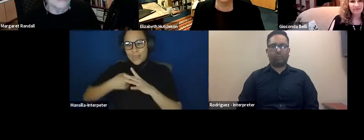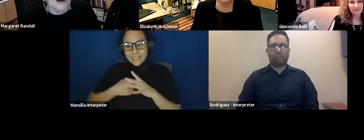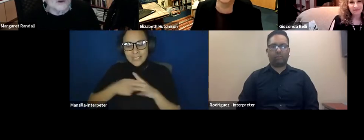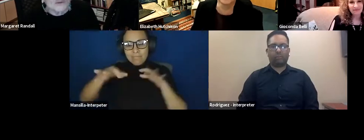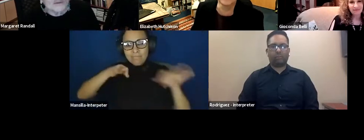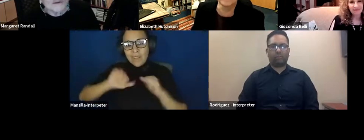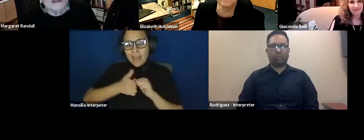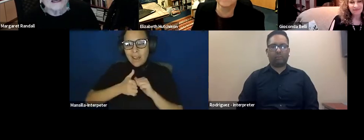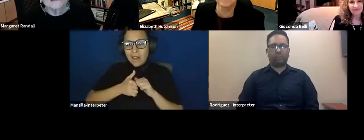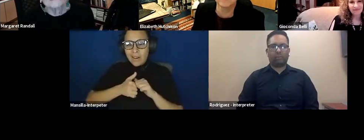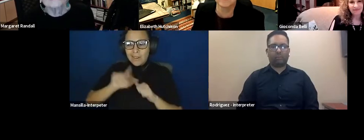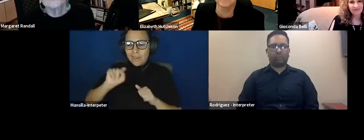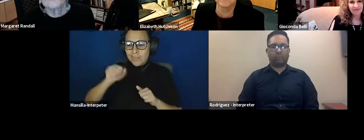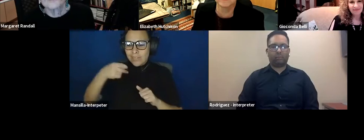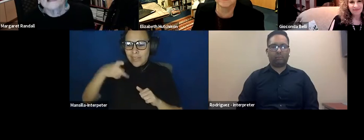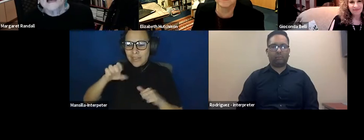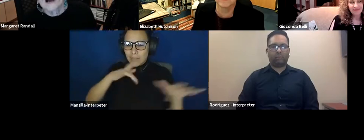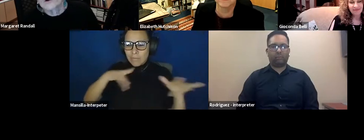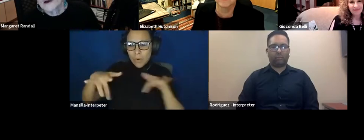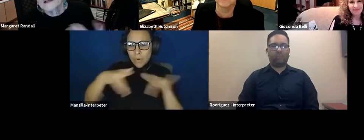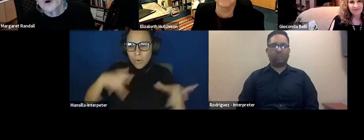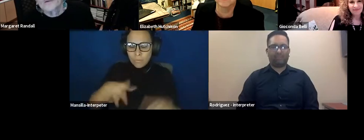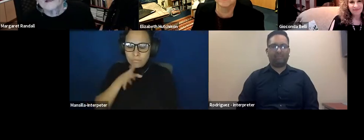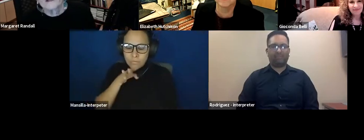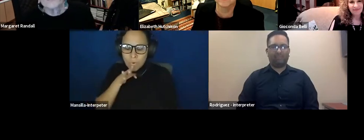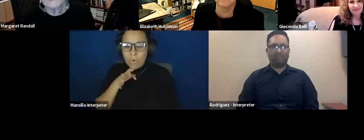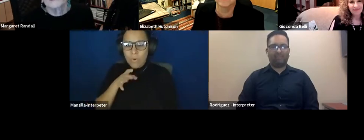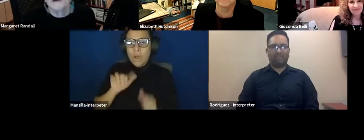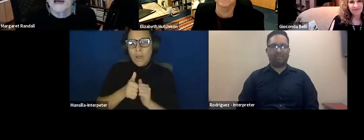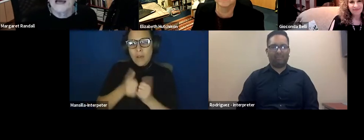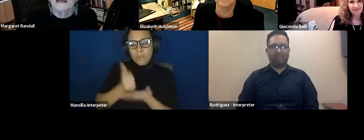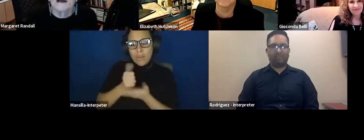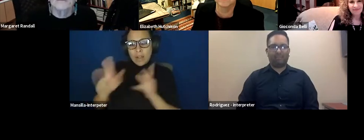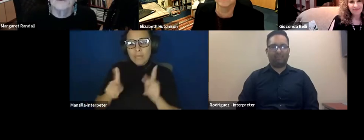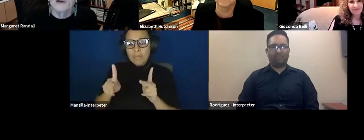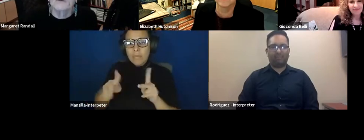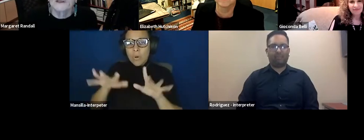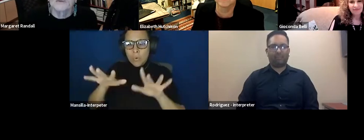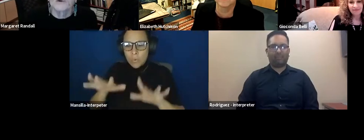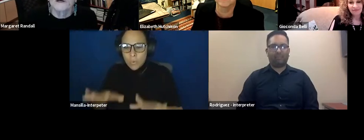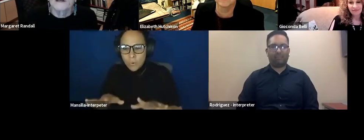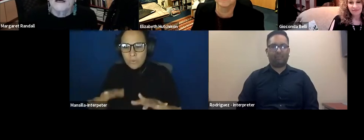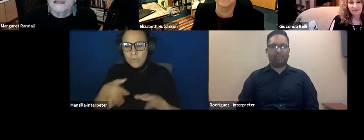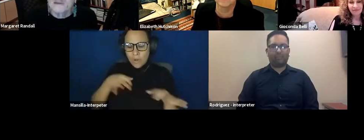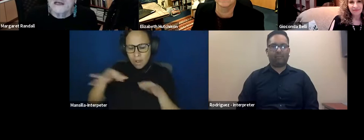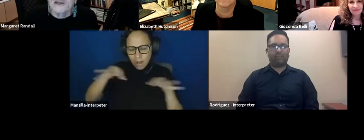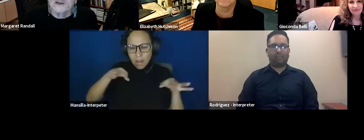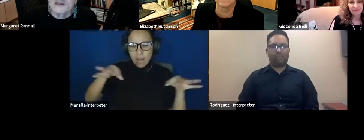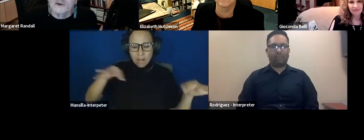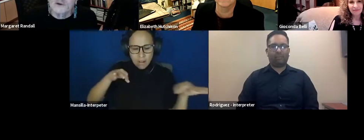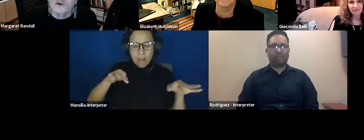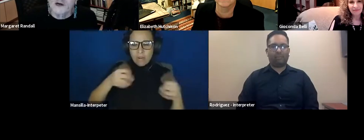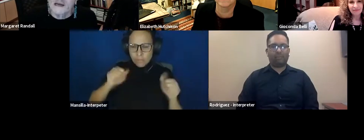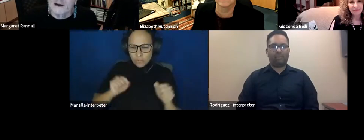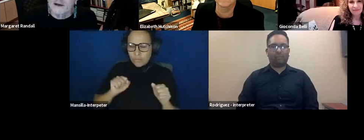and how you put people at ease and so forth, how you ask open-ended questions. But I ended up trying to explore some of the issues